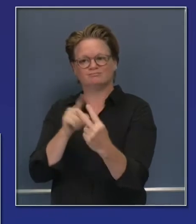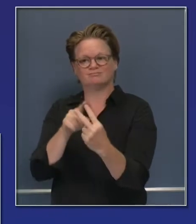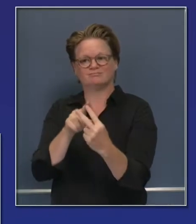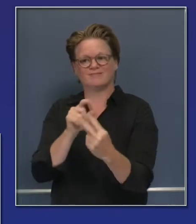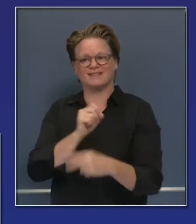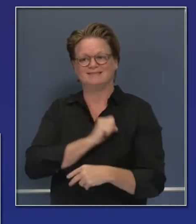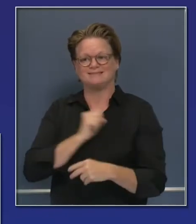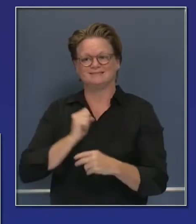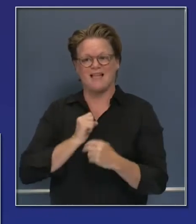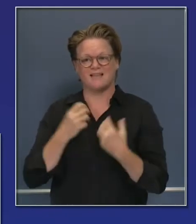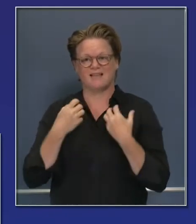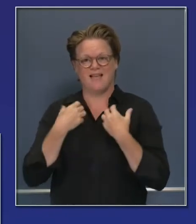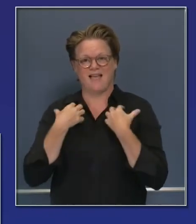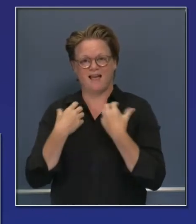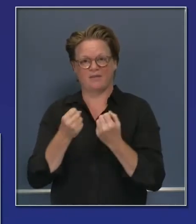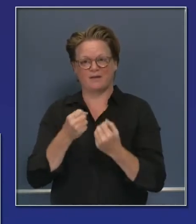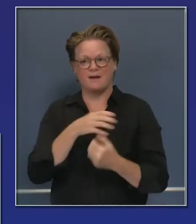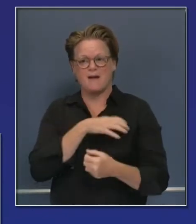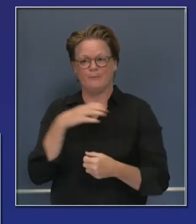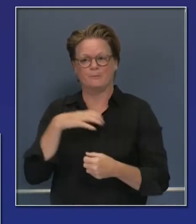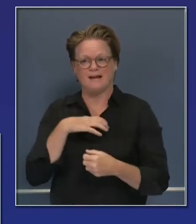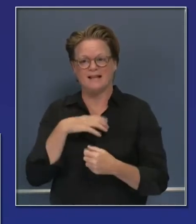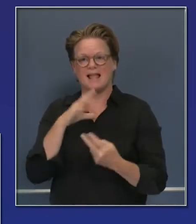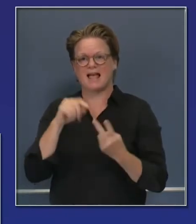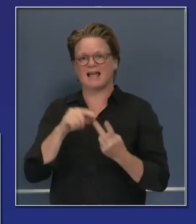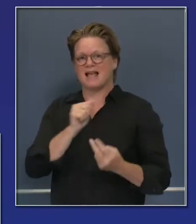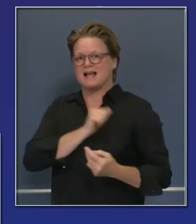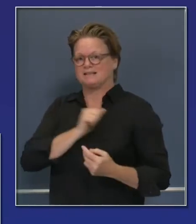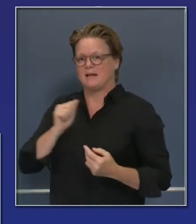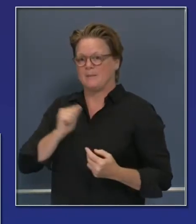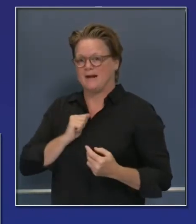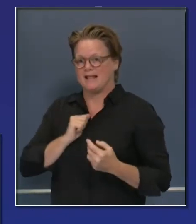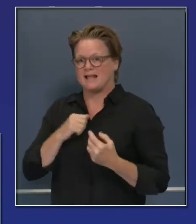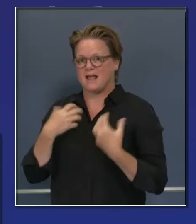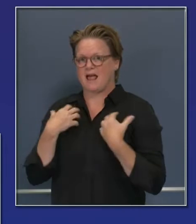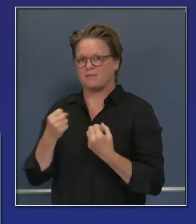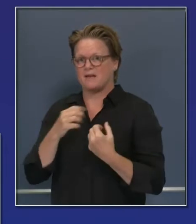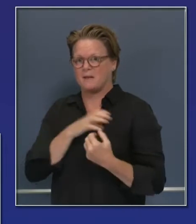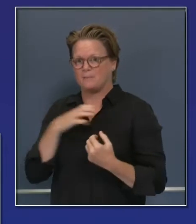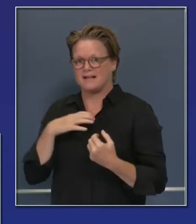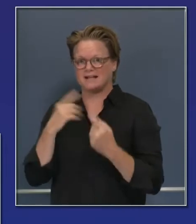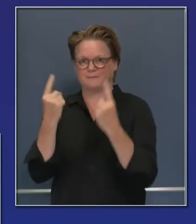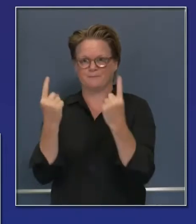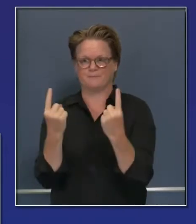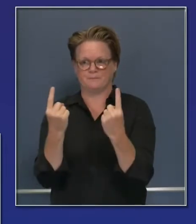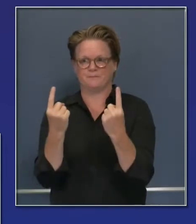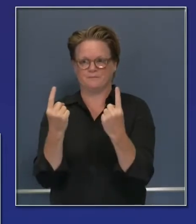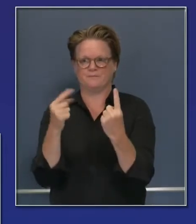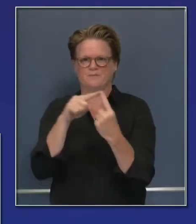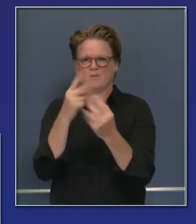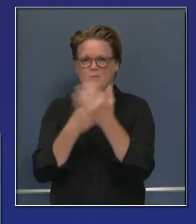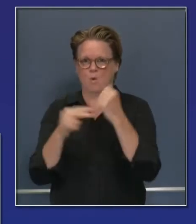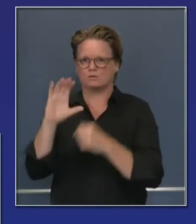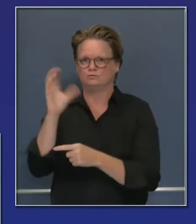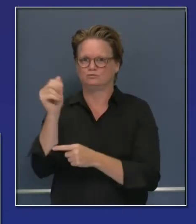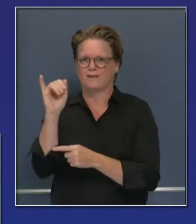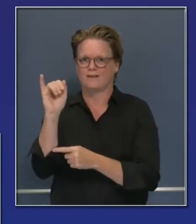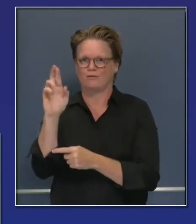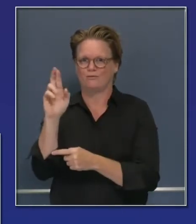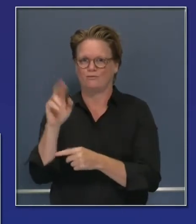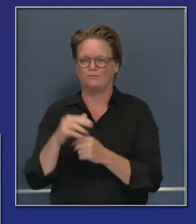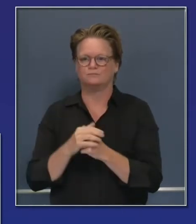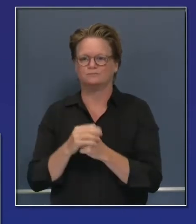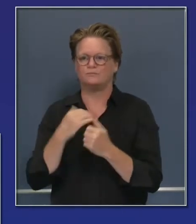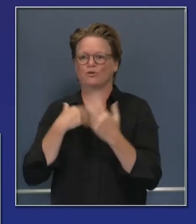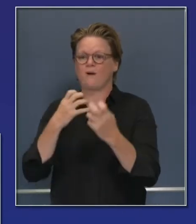and the Assembly Health Committee. And I want to just personally express my appreciation to Dr. Pan, Senator Pan,